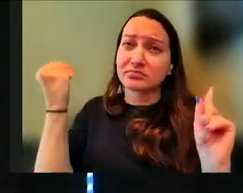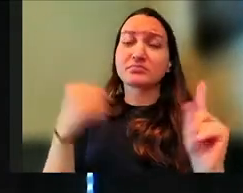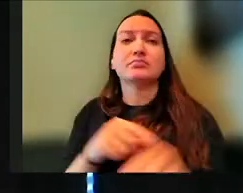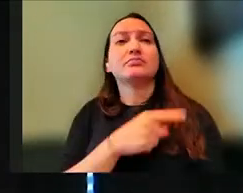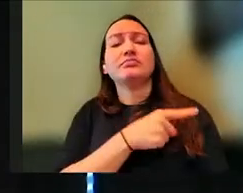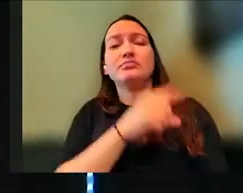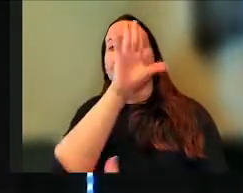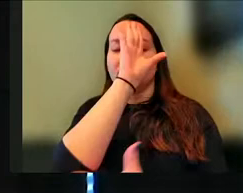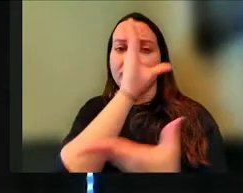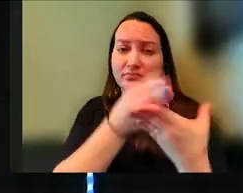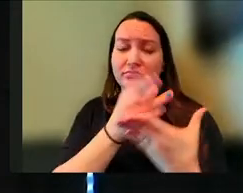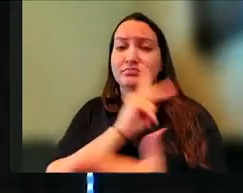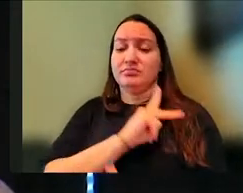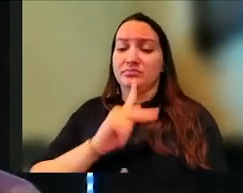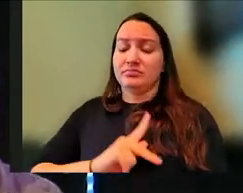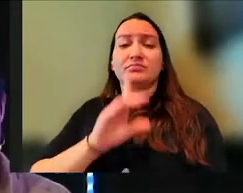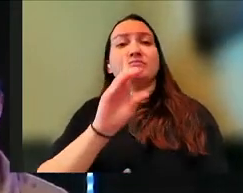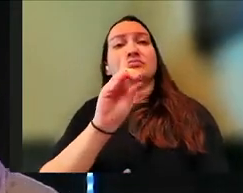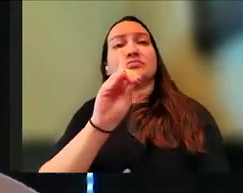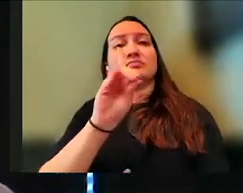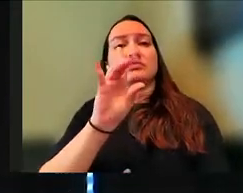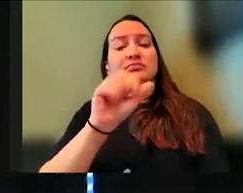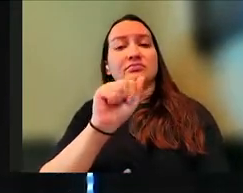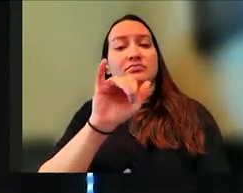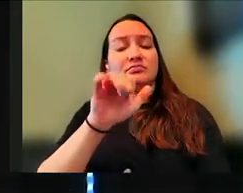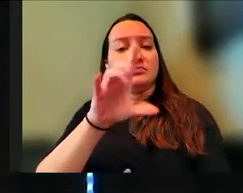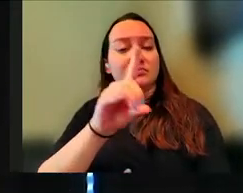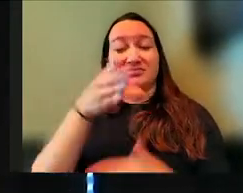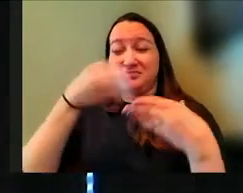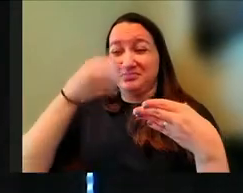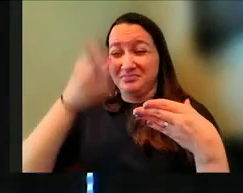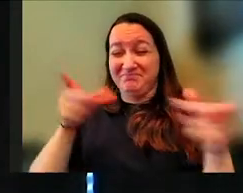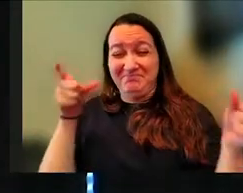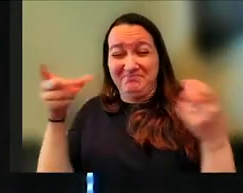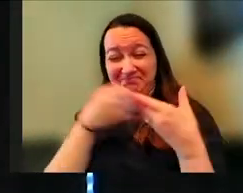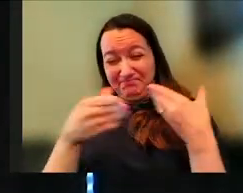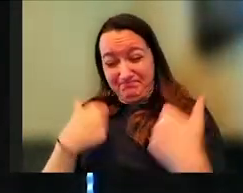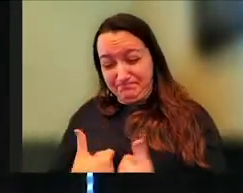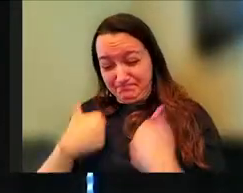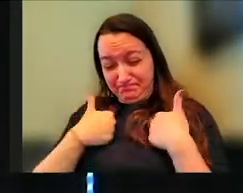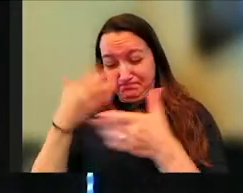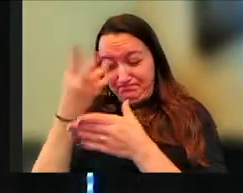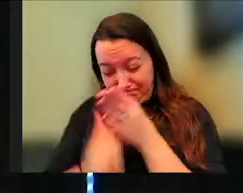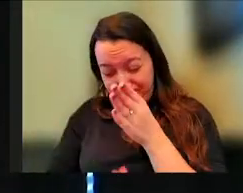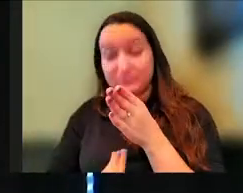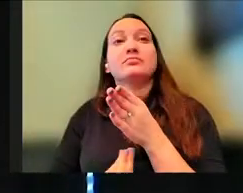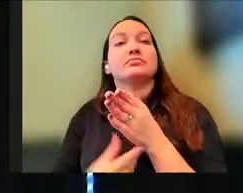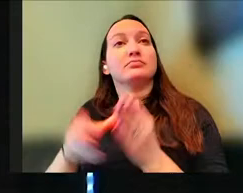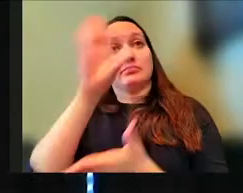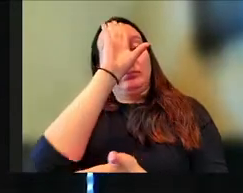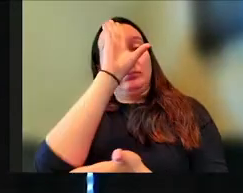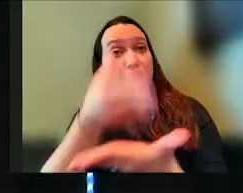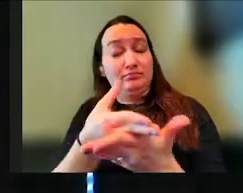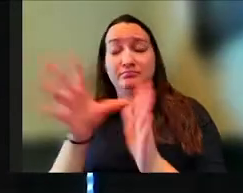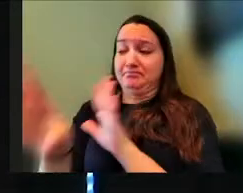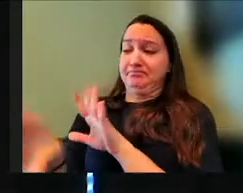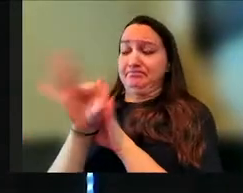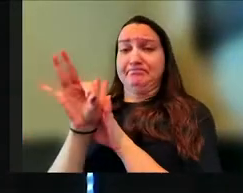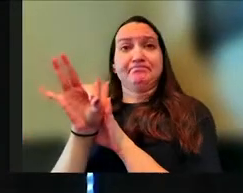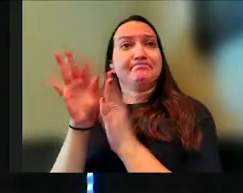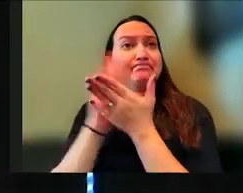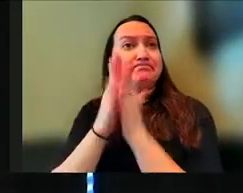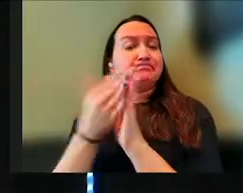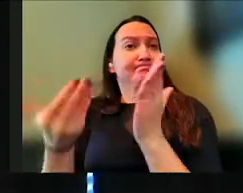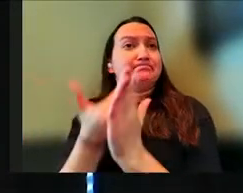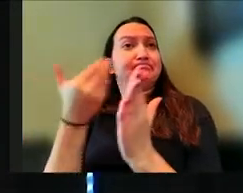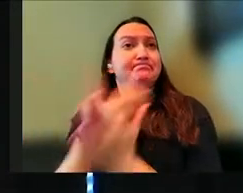son of King David. At the end of King David's reign, at the end of his life, his son Solomon is appointed to become the